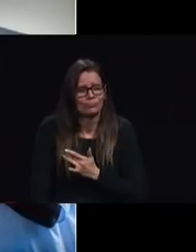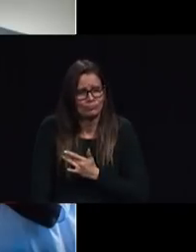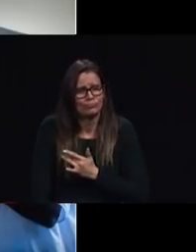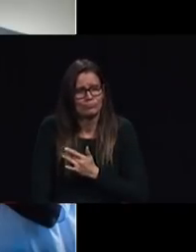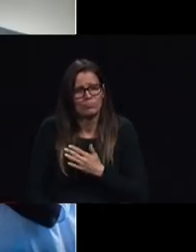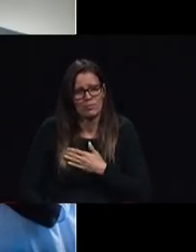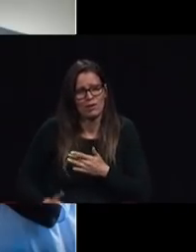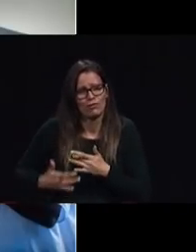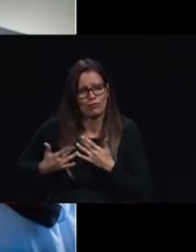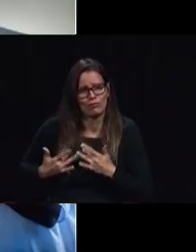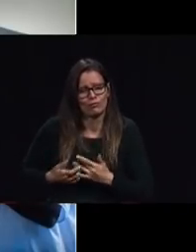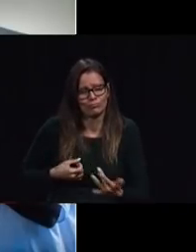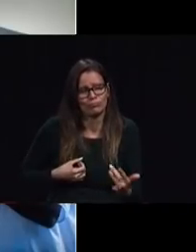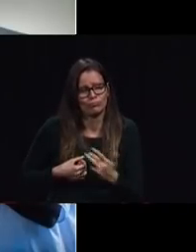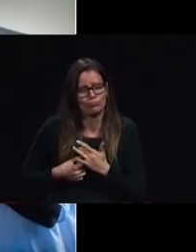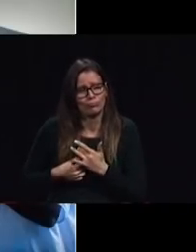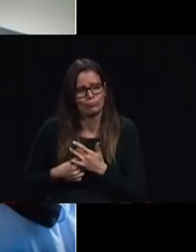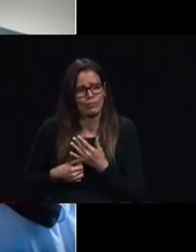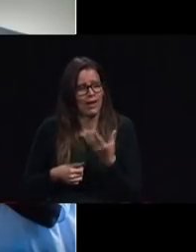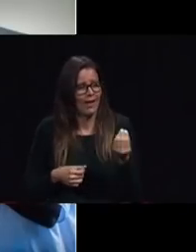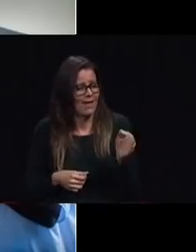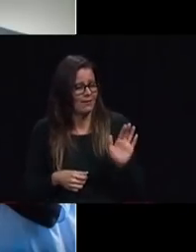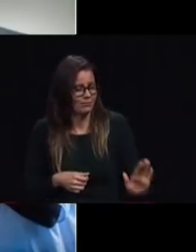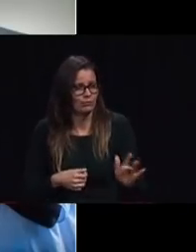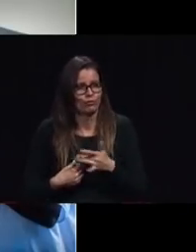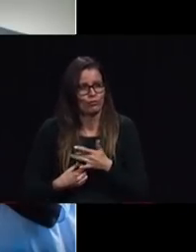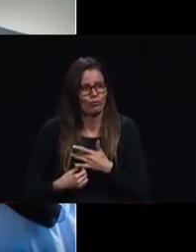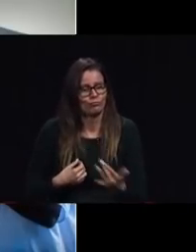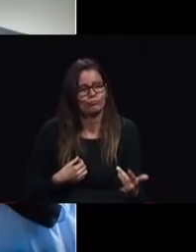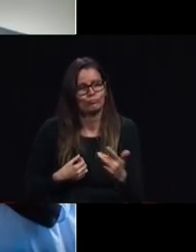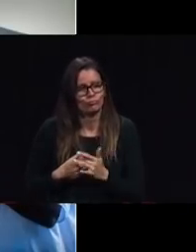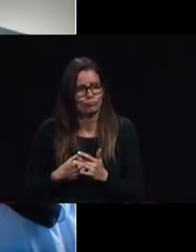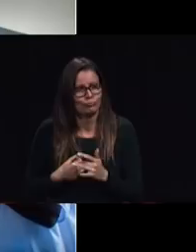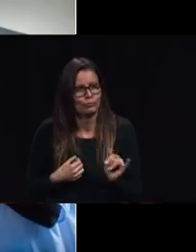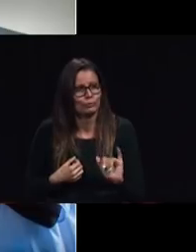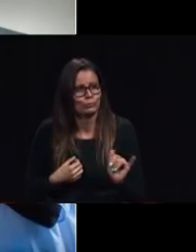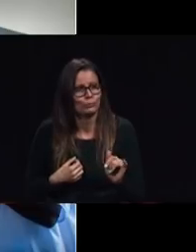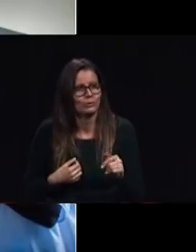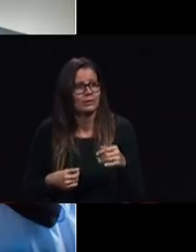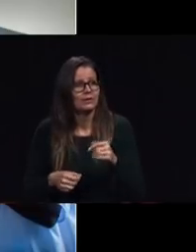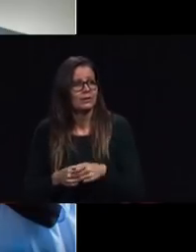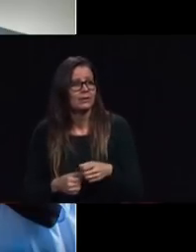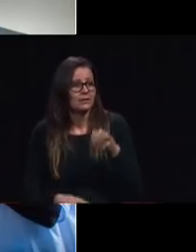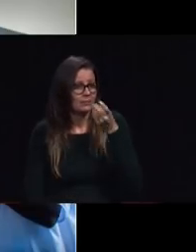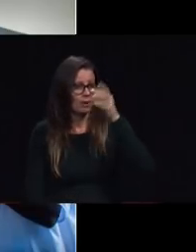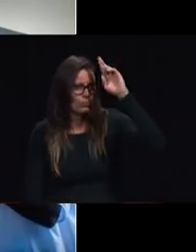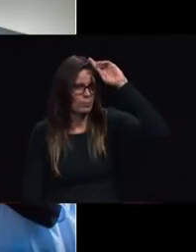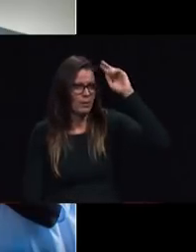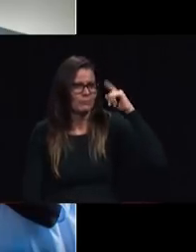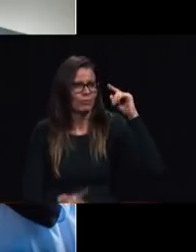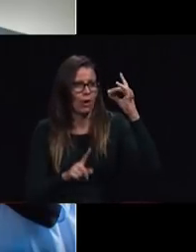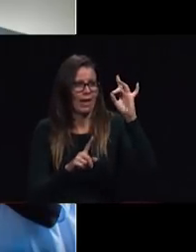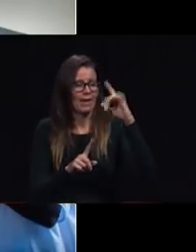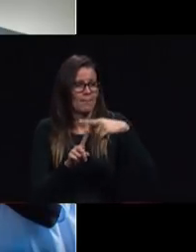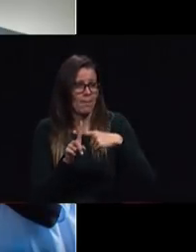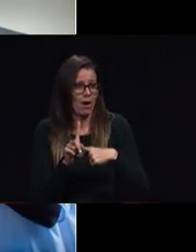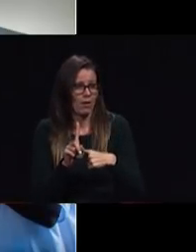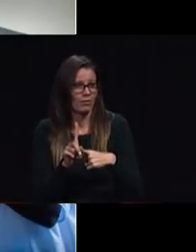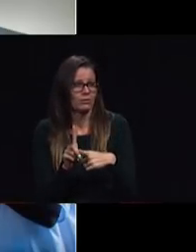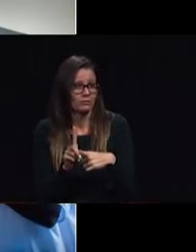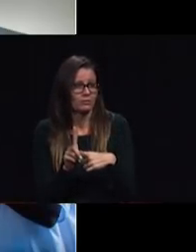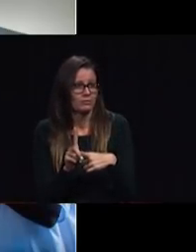you know in the Dominican Republic they have for eight months worked with children sharing the gospel